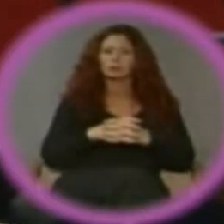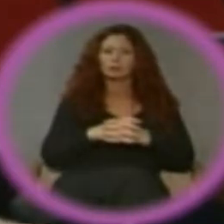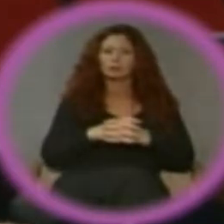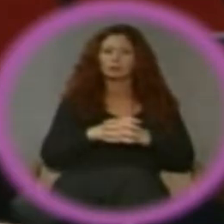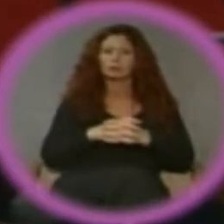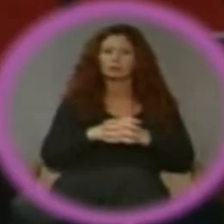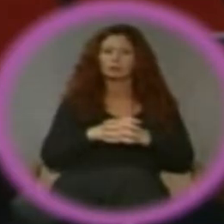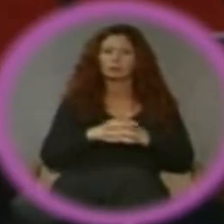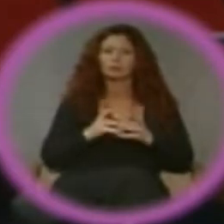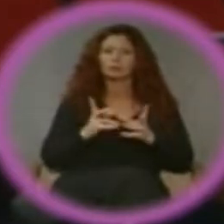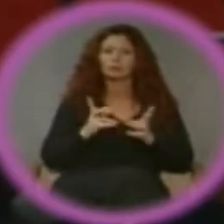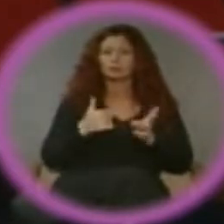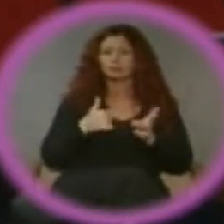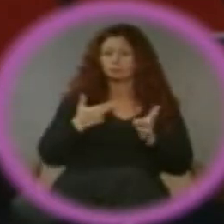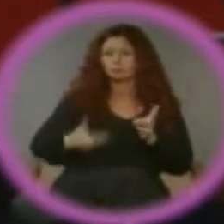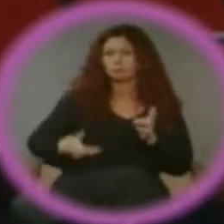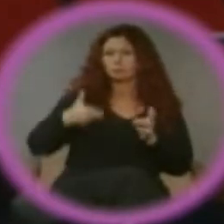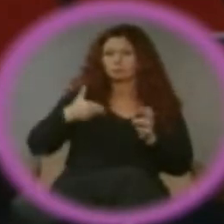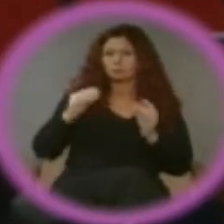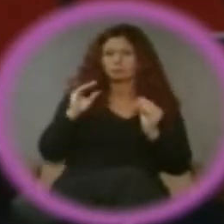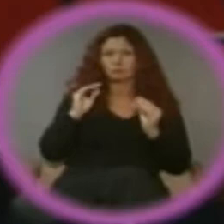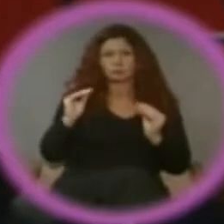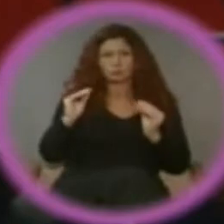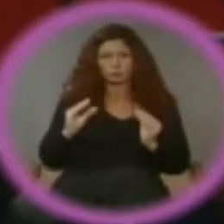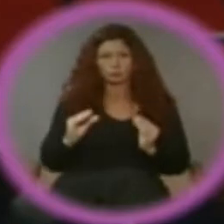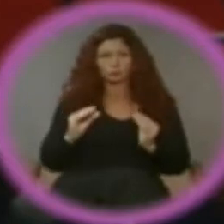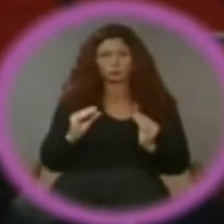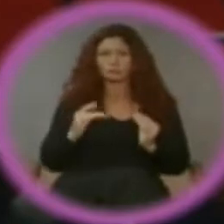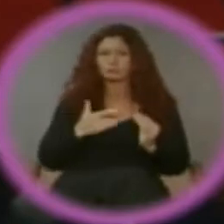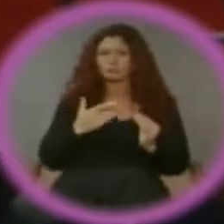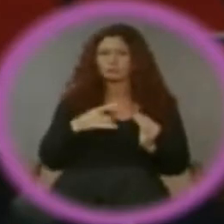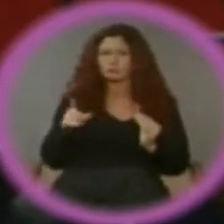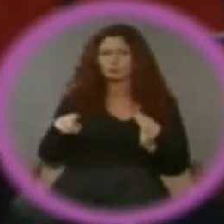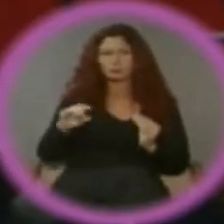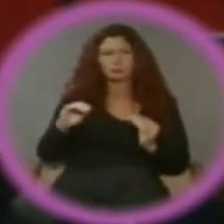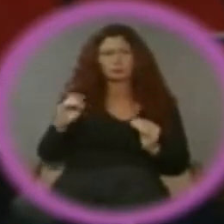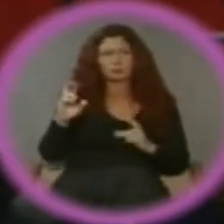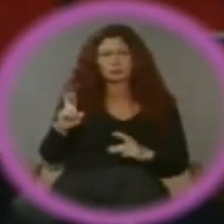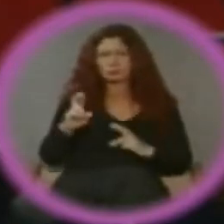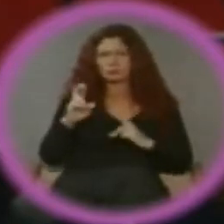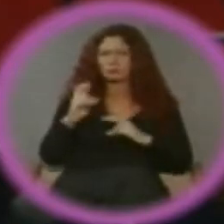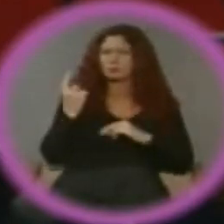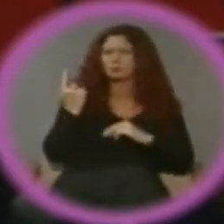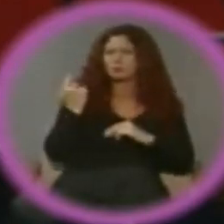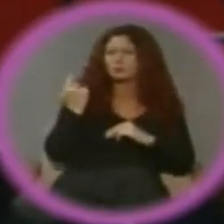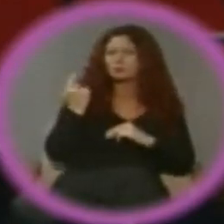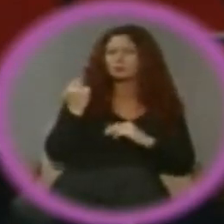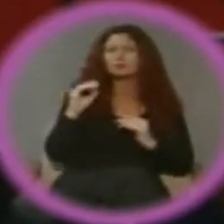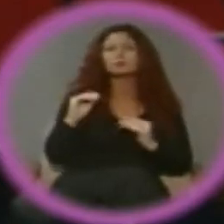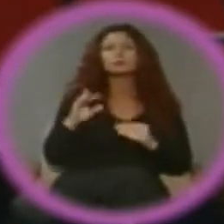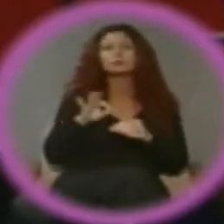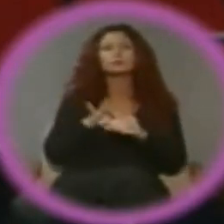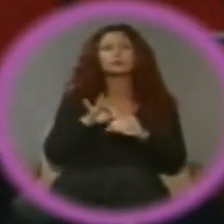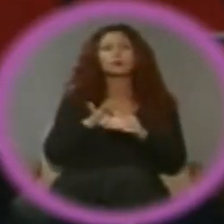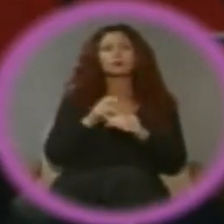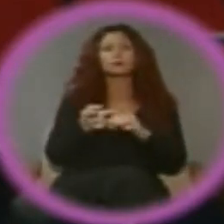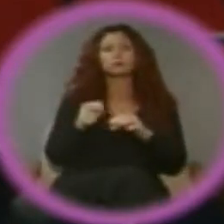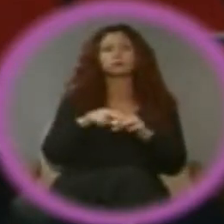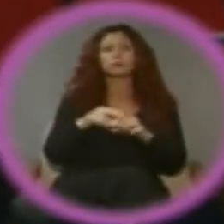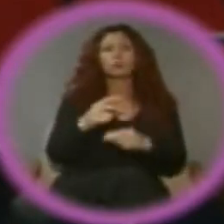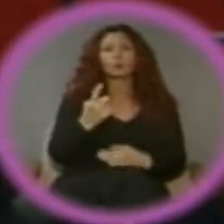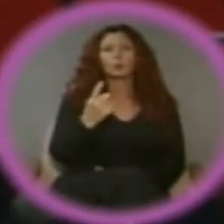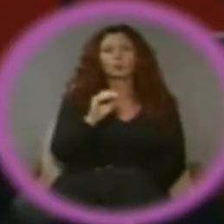As an educator, I've been devastated by the lack of respect for us educators. Last year, teachers voted a 1% raise,